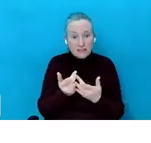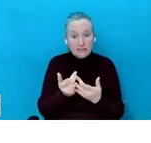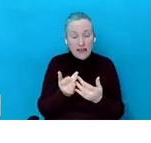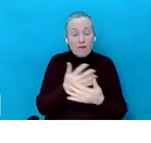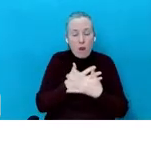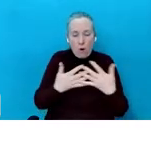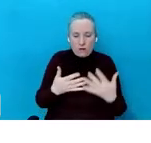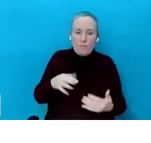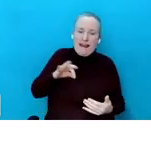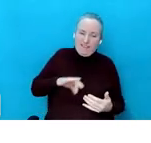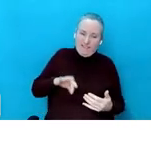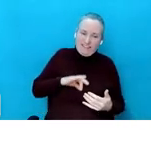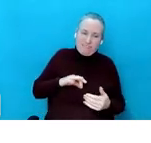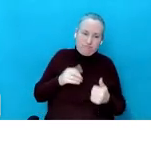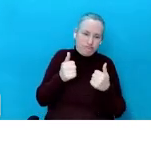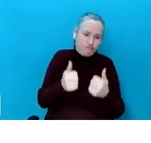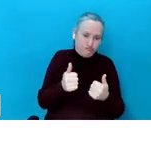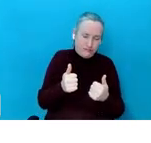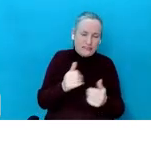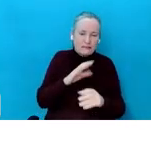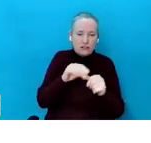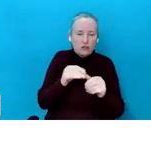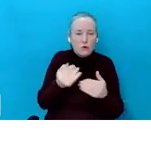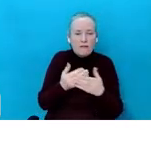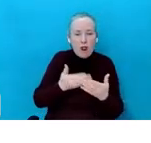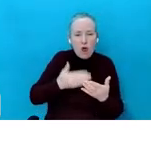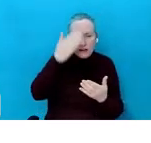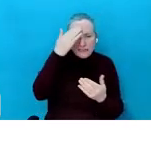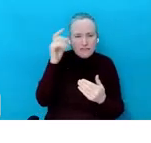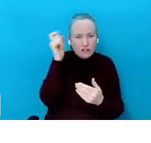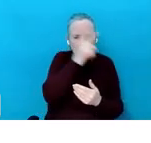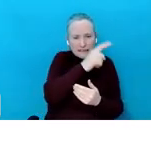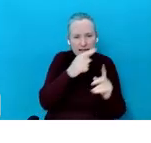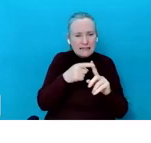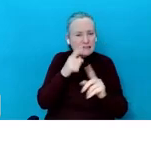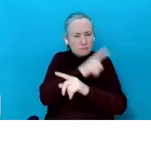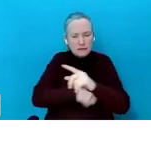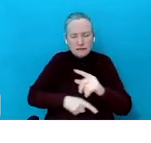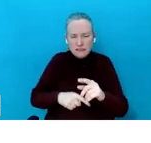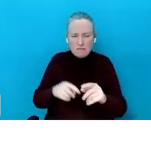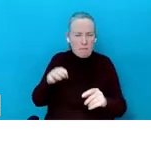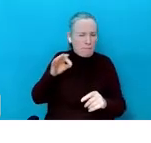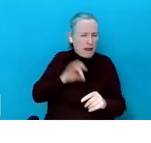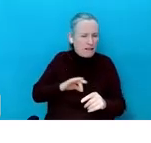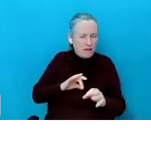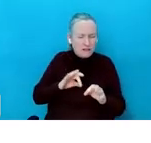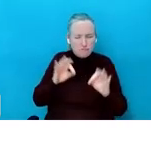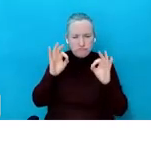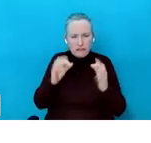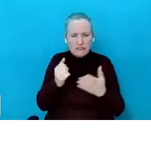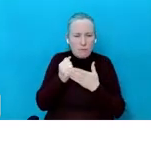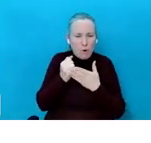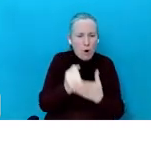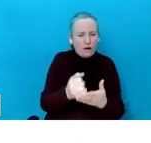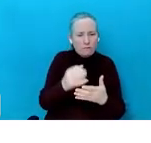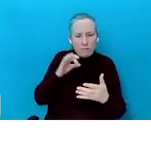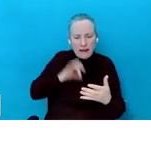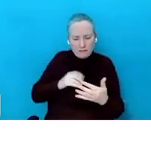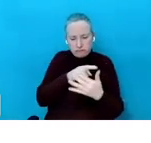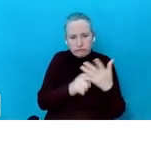benefits, particularly to people with learning difficulties and disabilities. And it supports them, and it's of huge benefit to them.